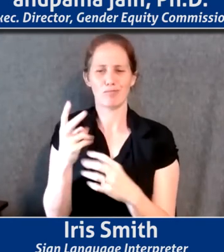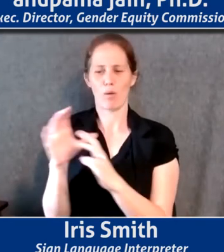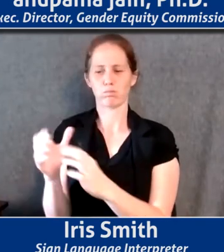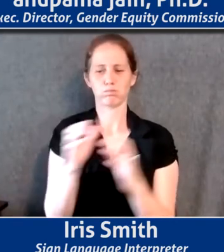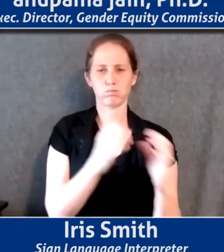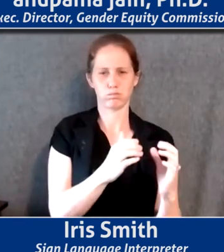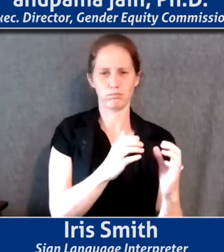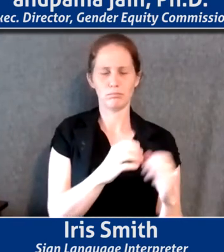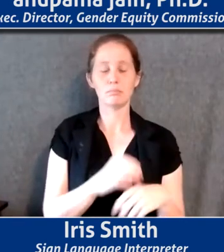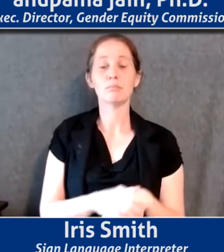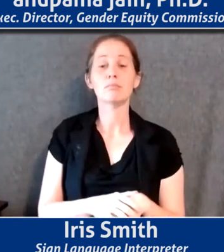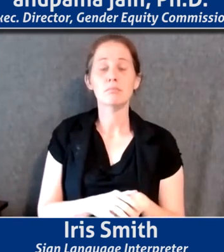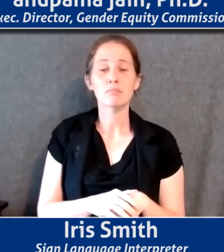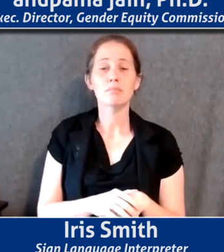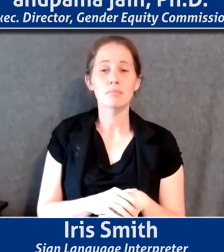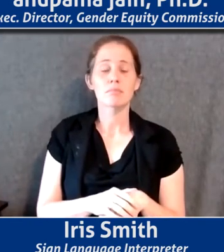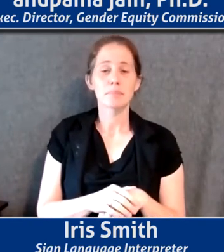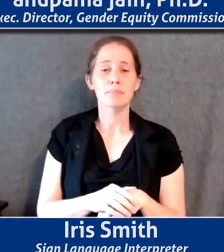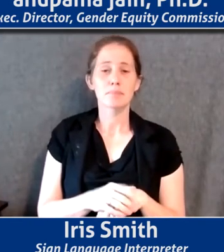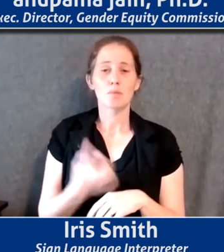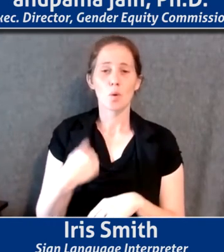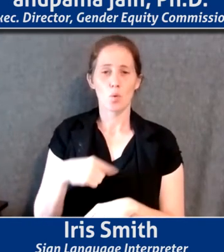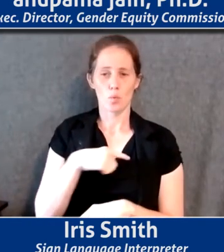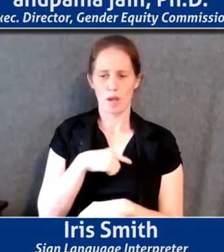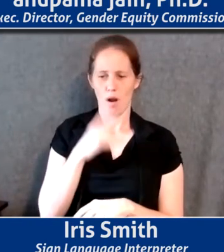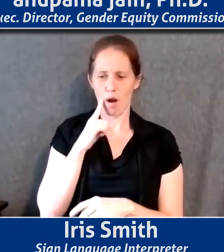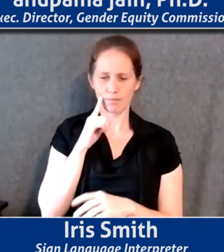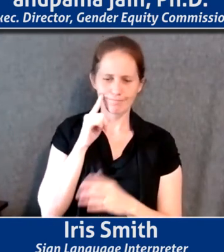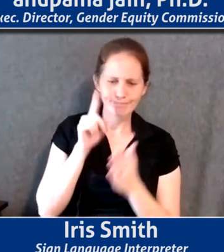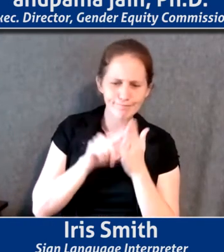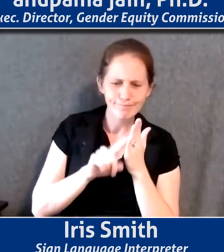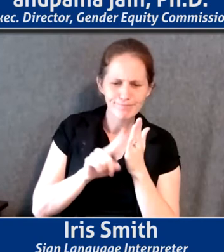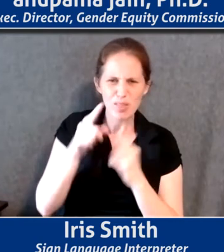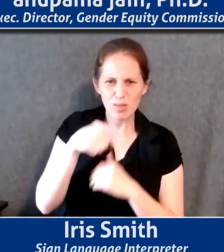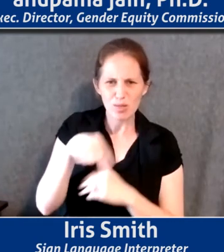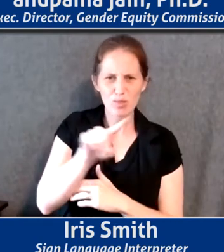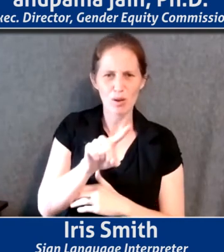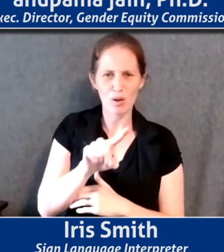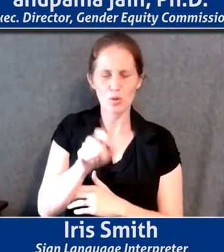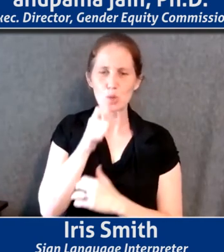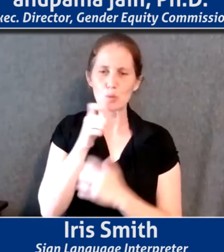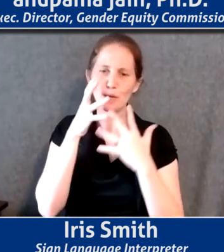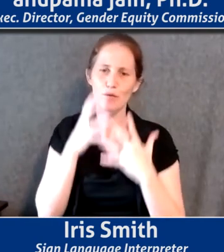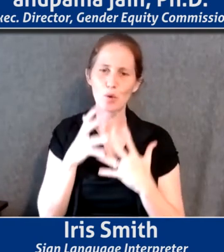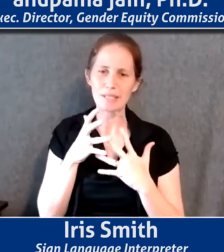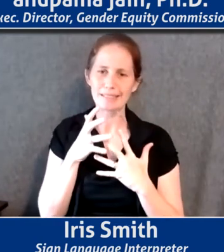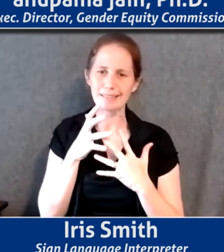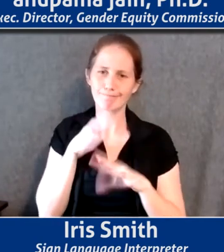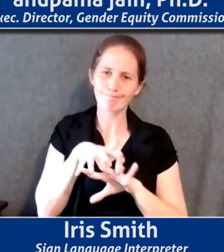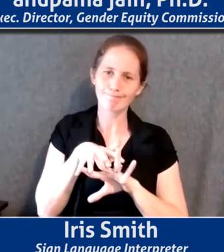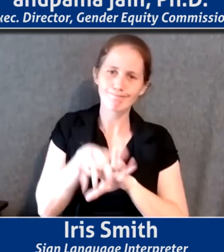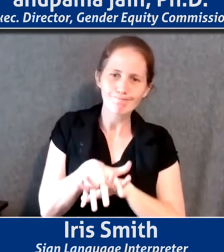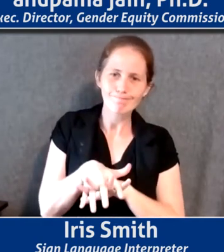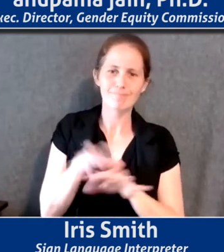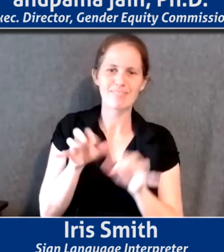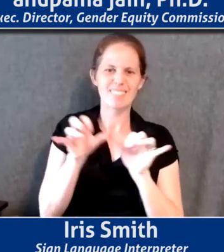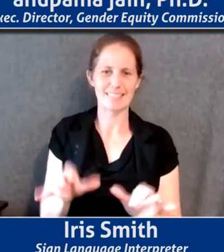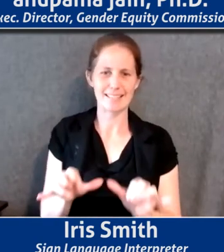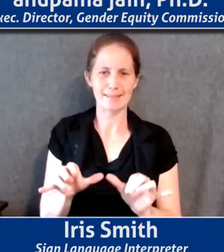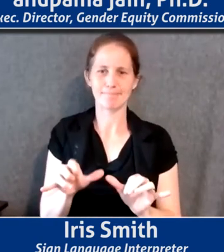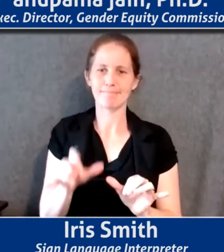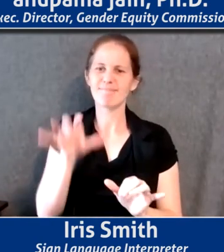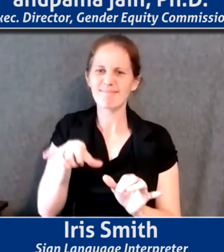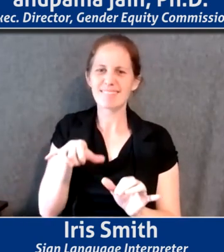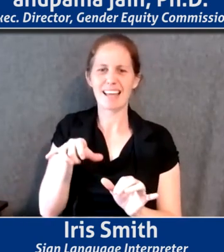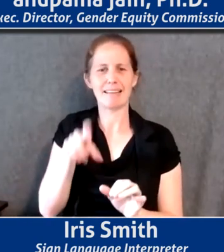And so we're looking at those things that are very much, unfortunately, built into our systems that really need